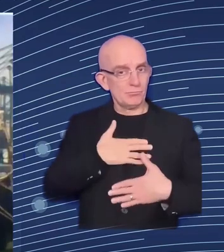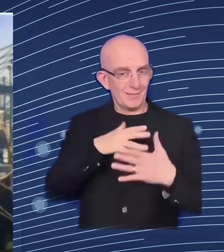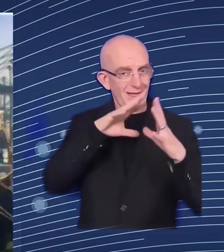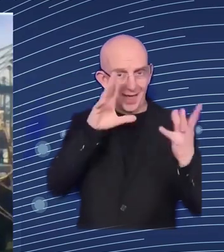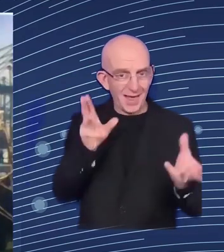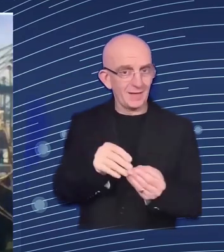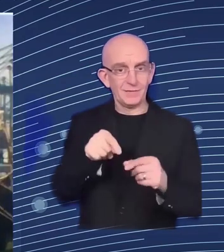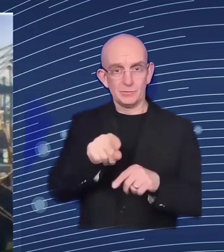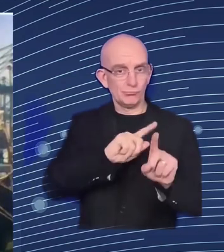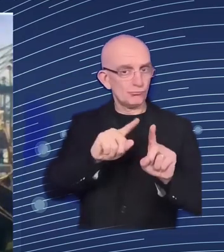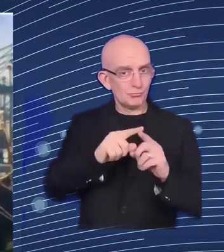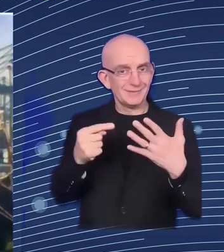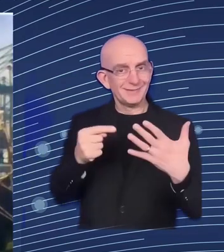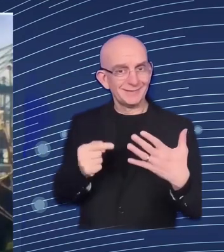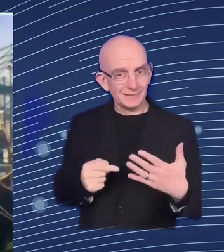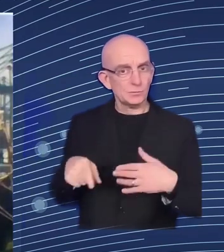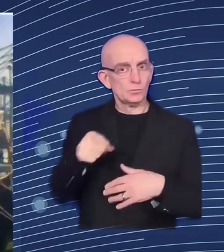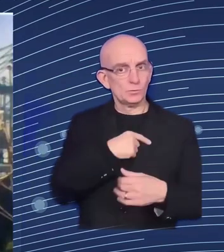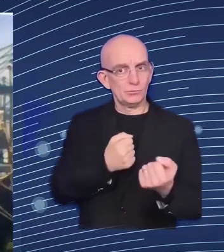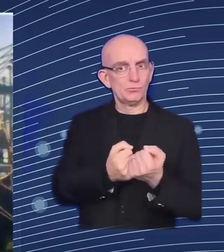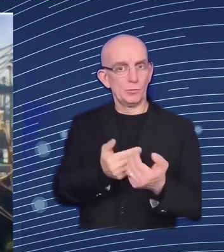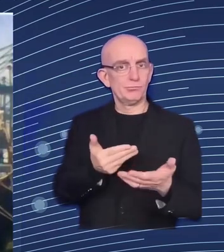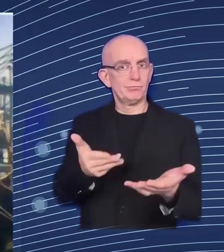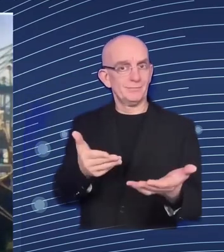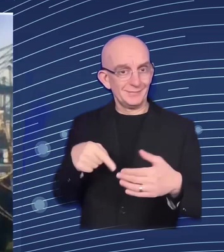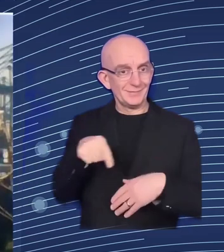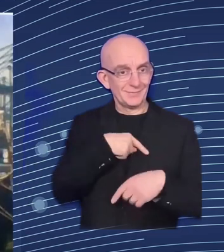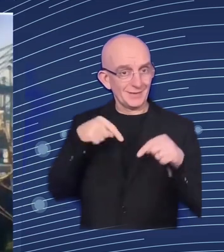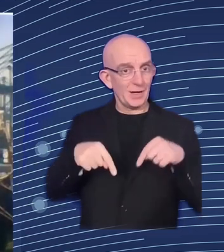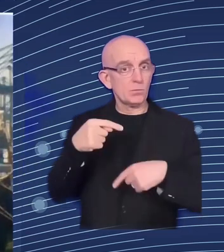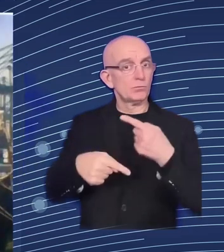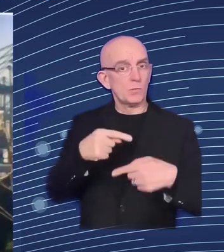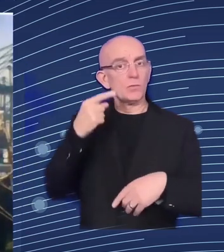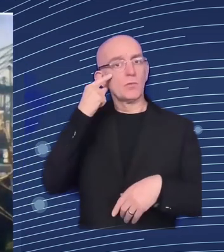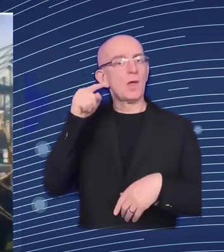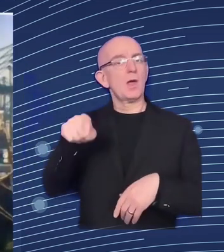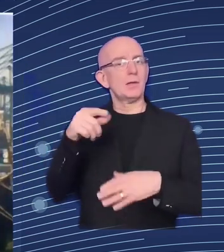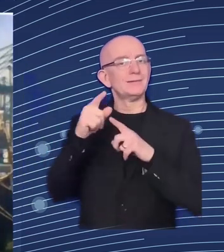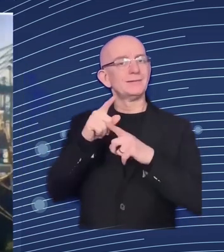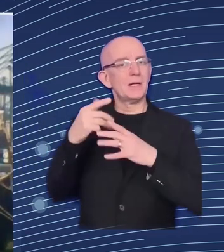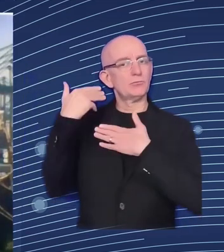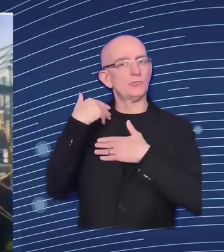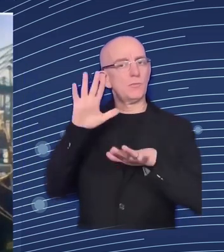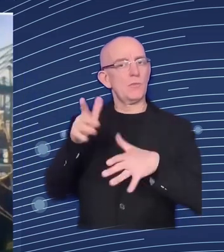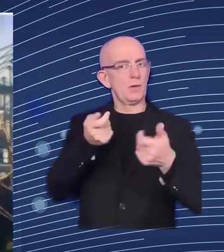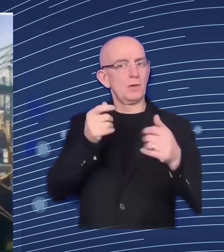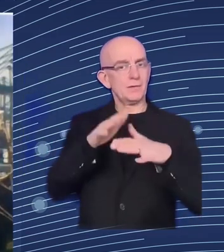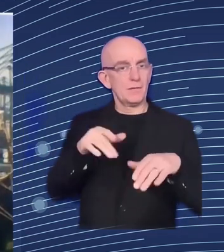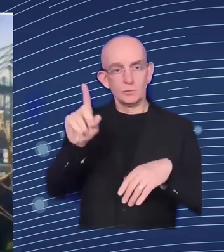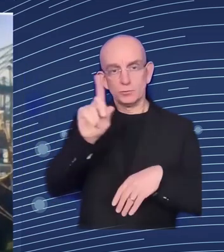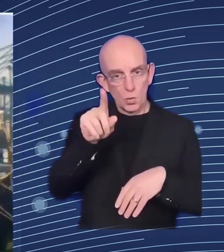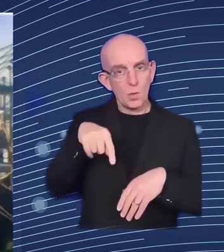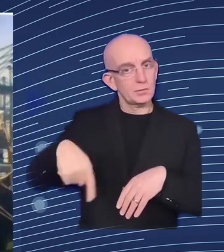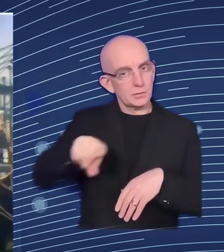the whole of the society into to to consideration and one of the very very big parts of this is actually uh